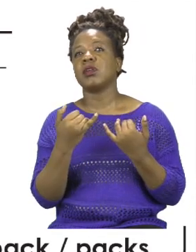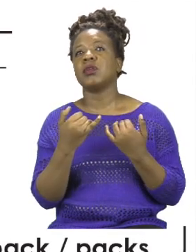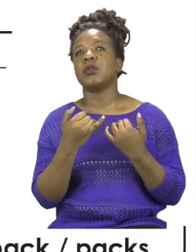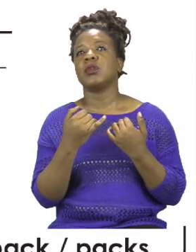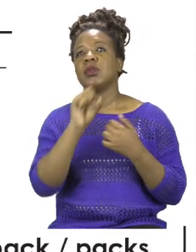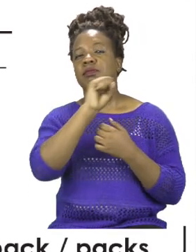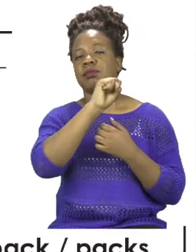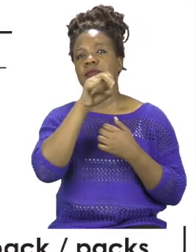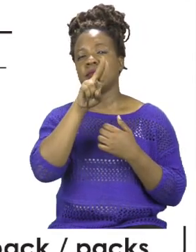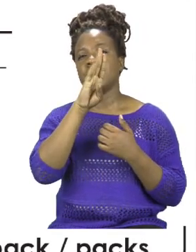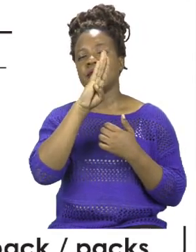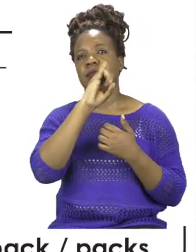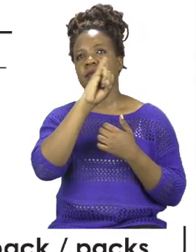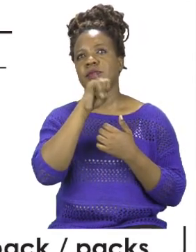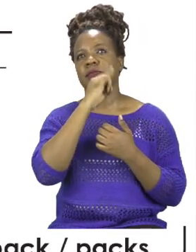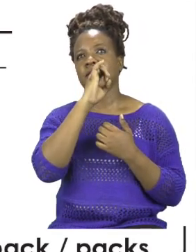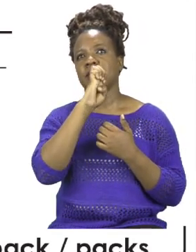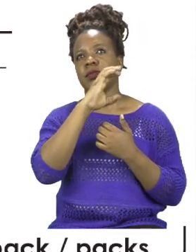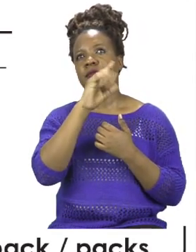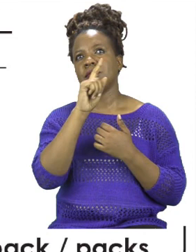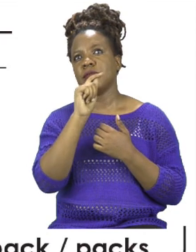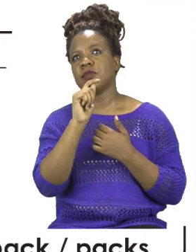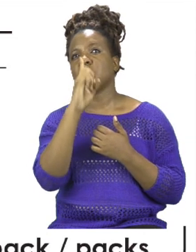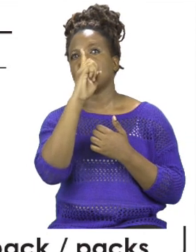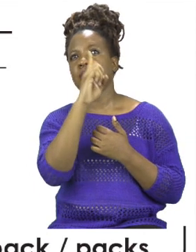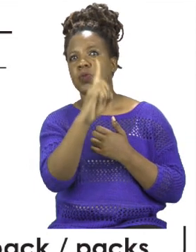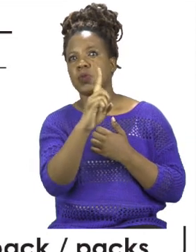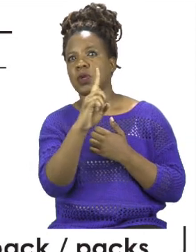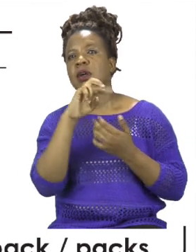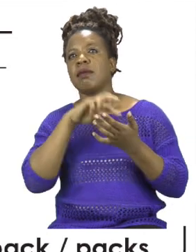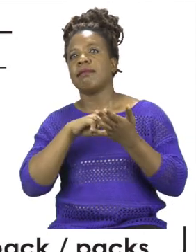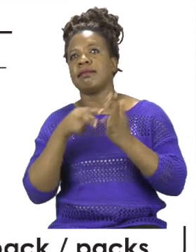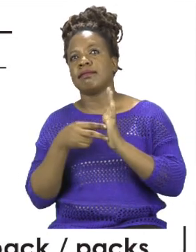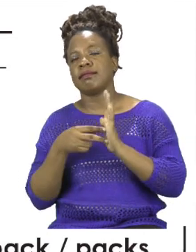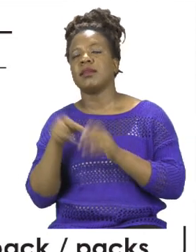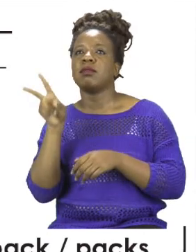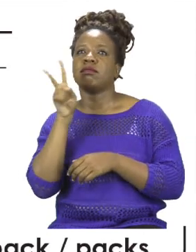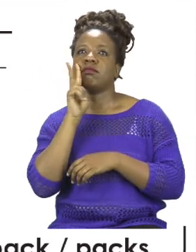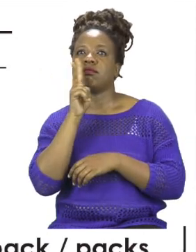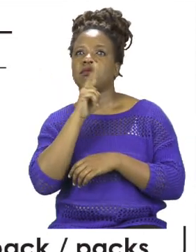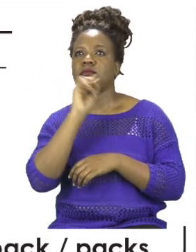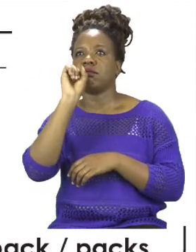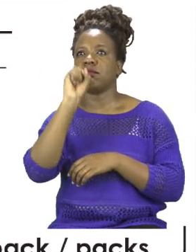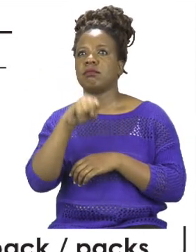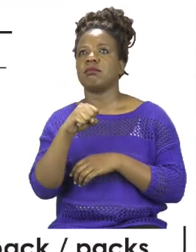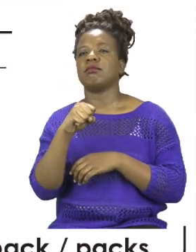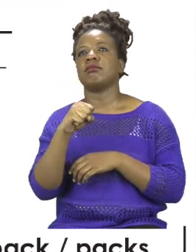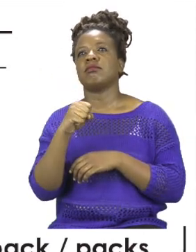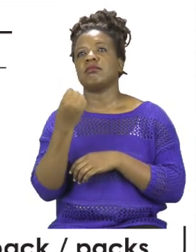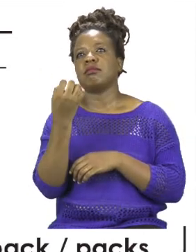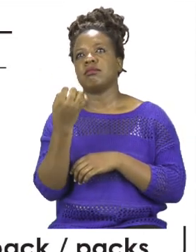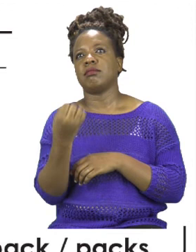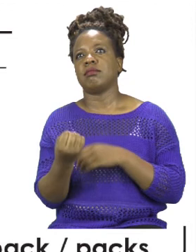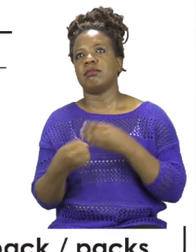means our verb needs to have an S at the end. So we're going to